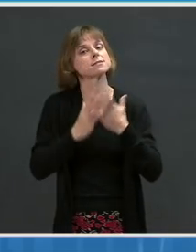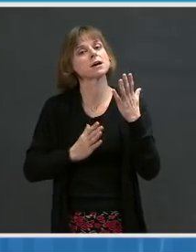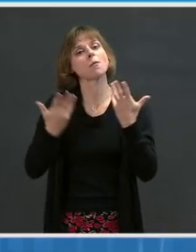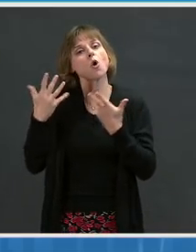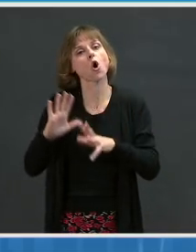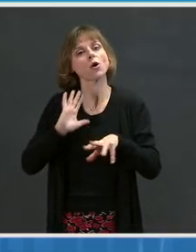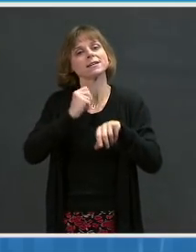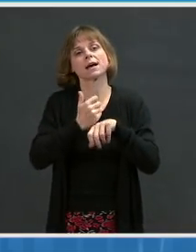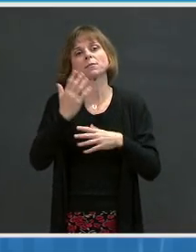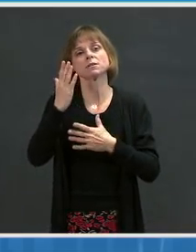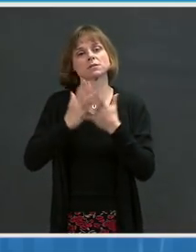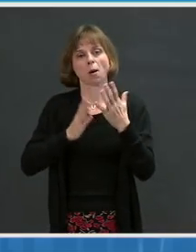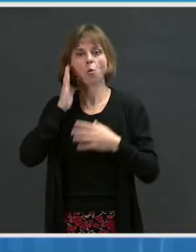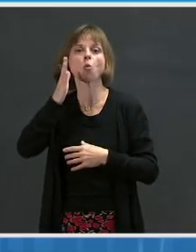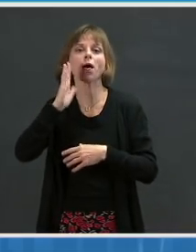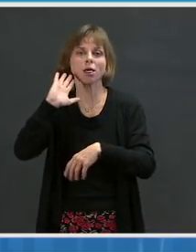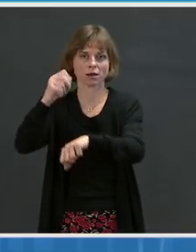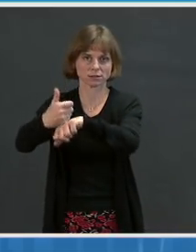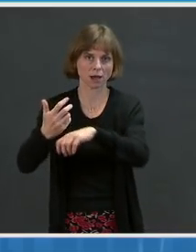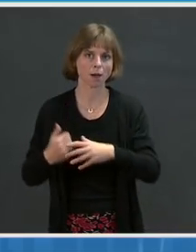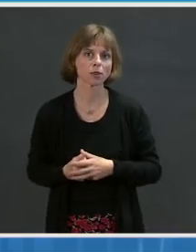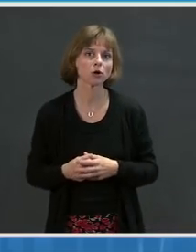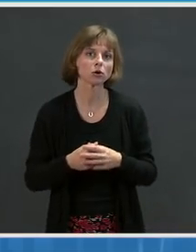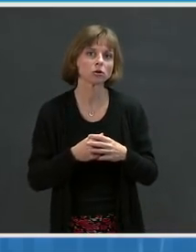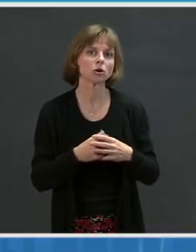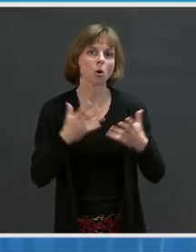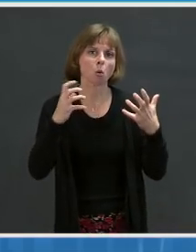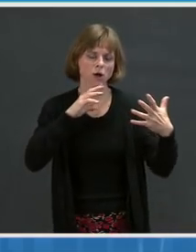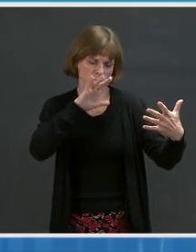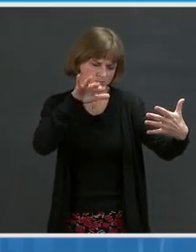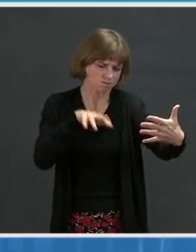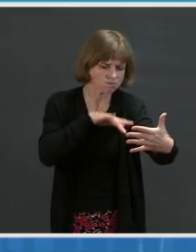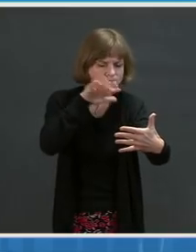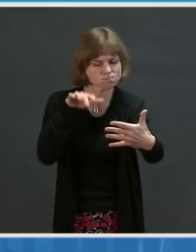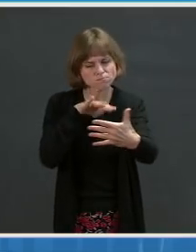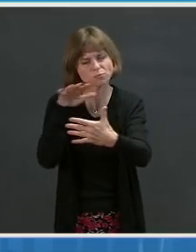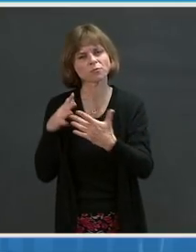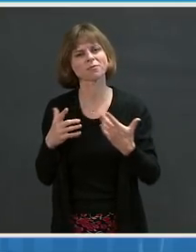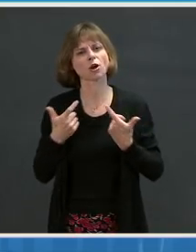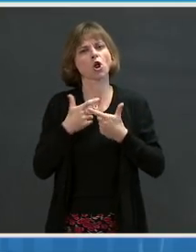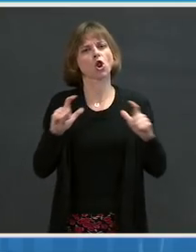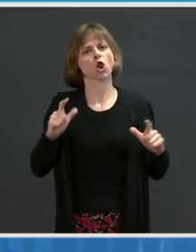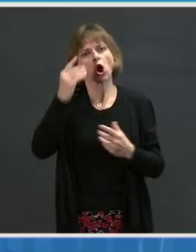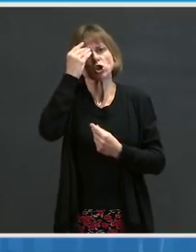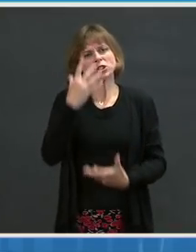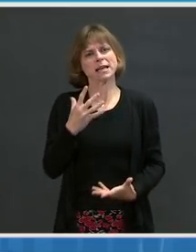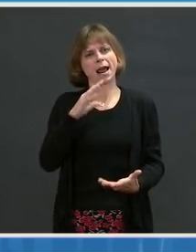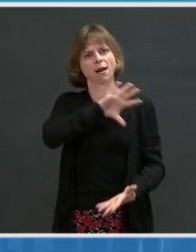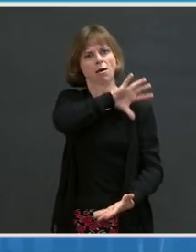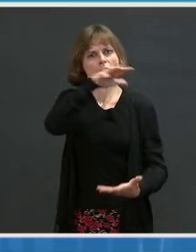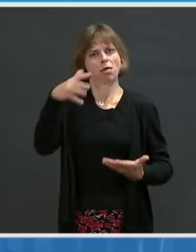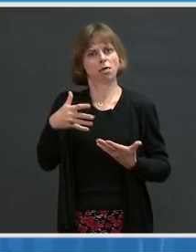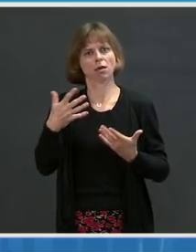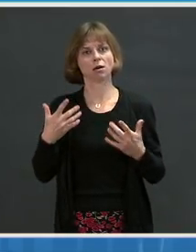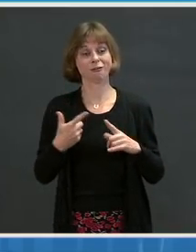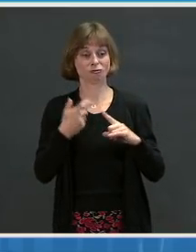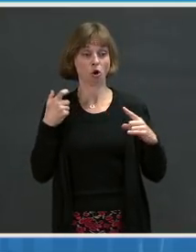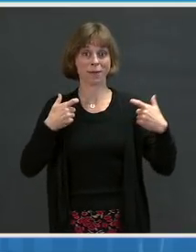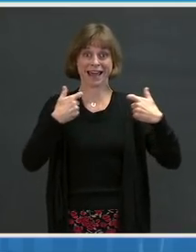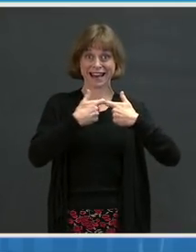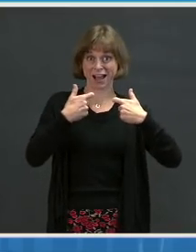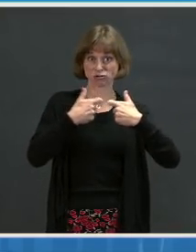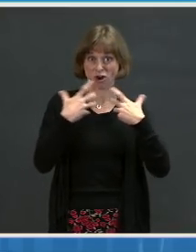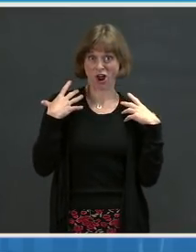will be established. They'll be looking at large databanks from resources such as electronic health records